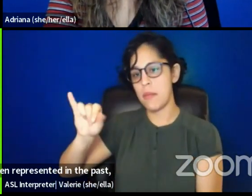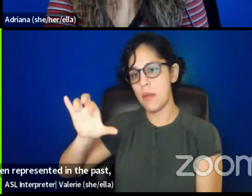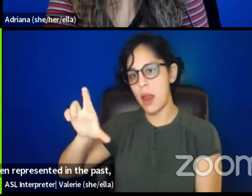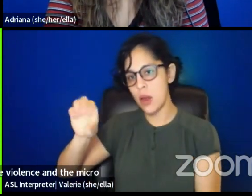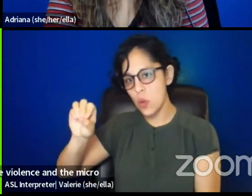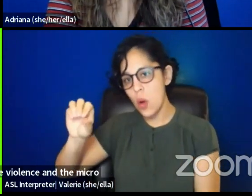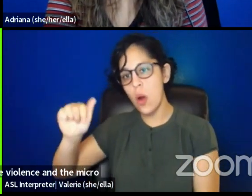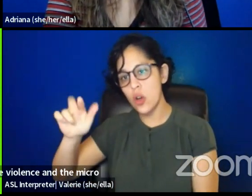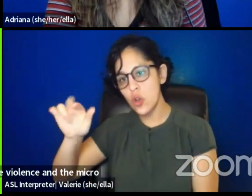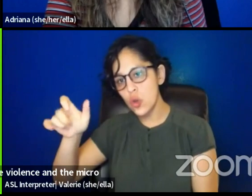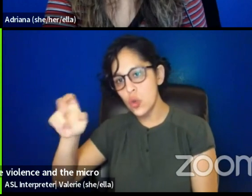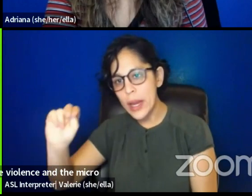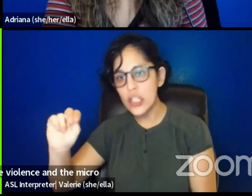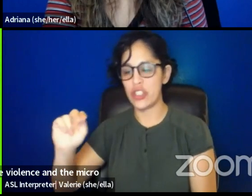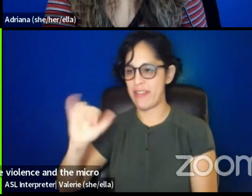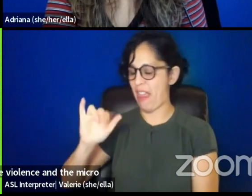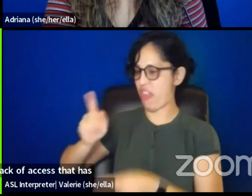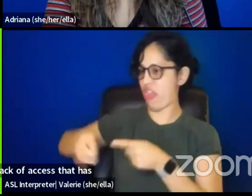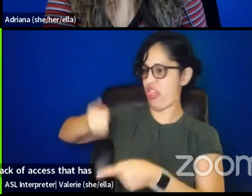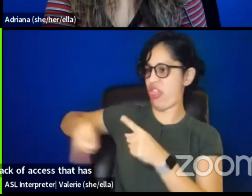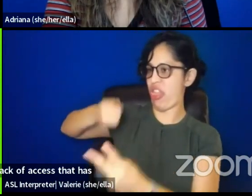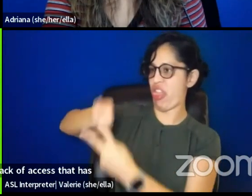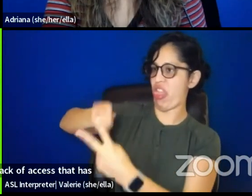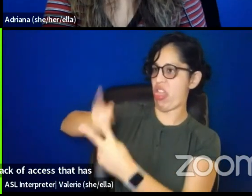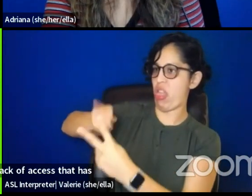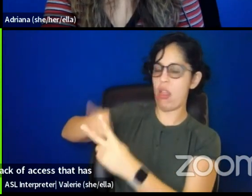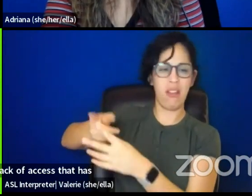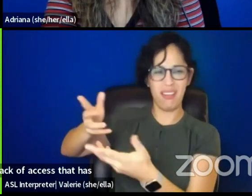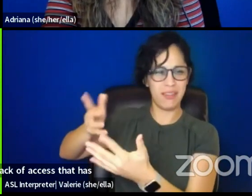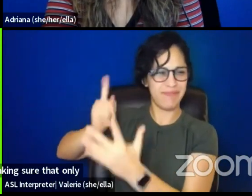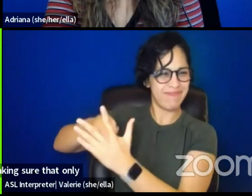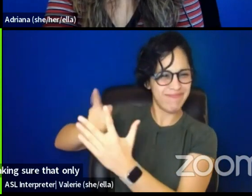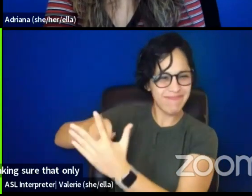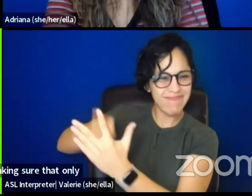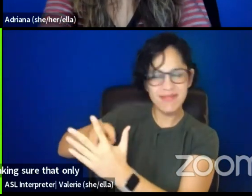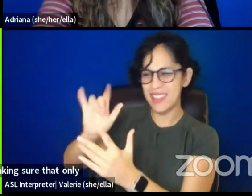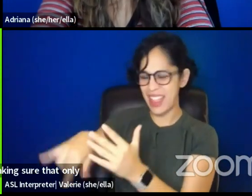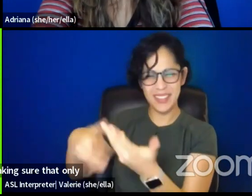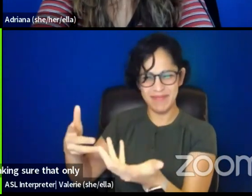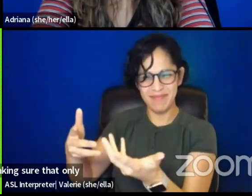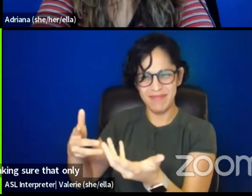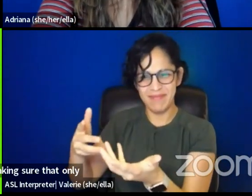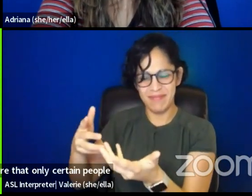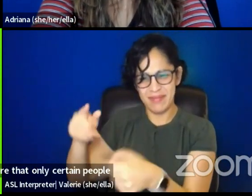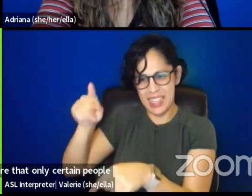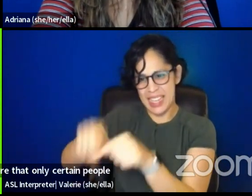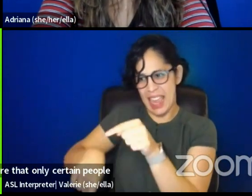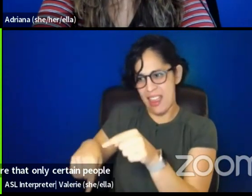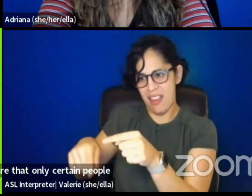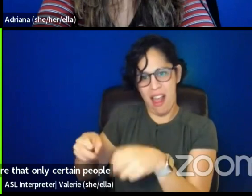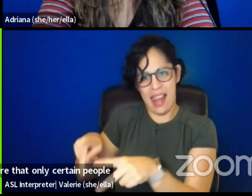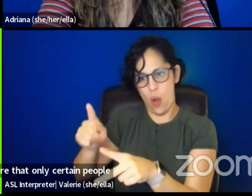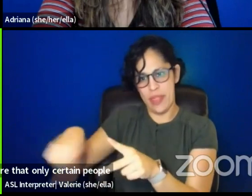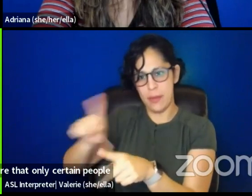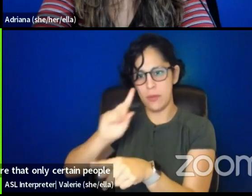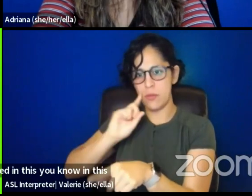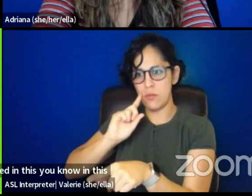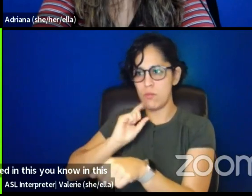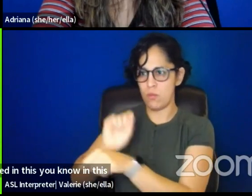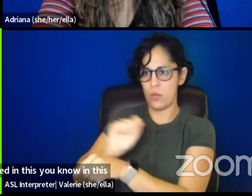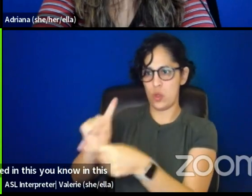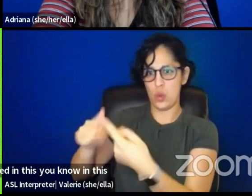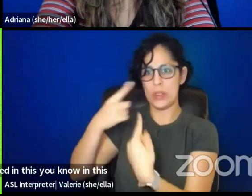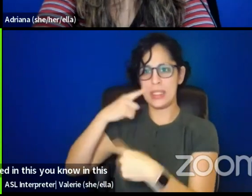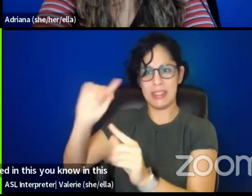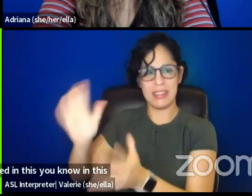that only certain people succeed in this, you know, in this environment forever since it was first created.